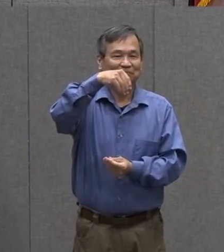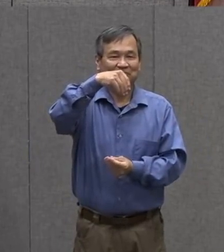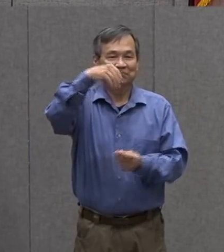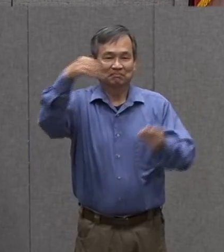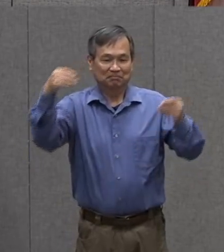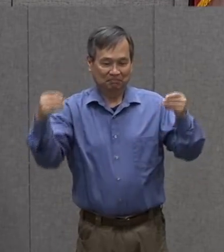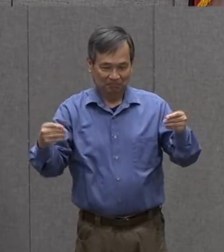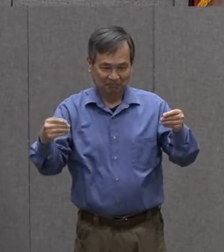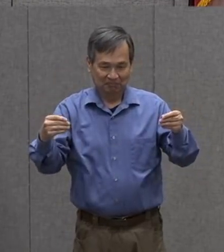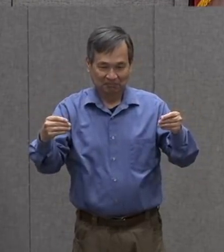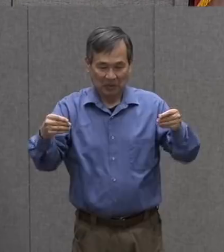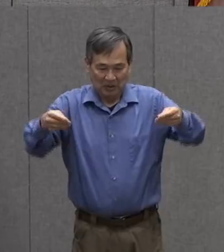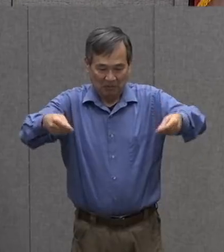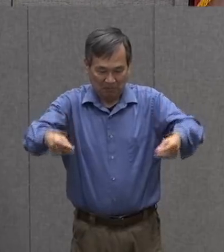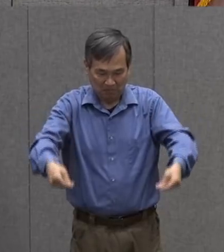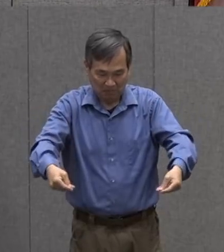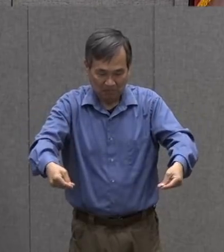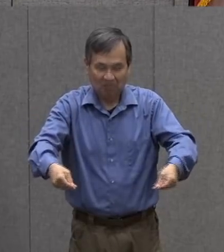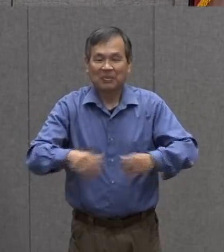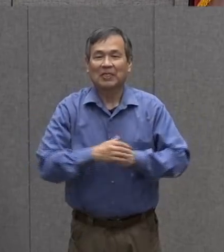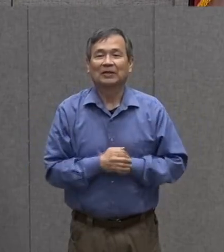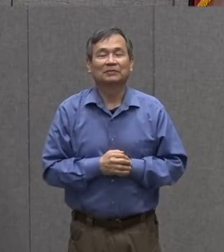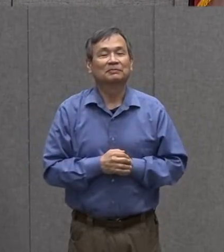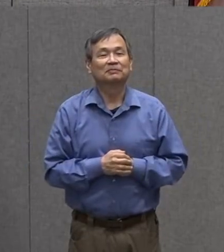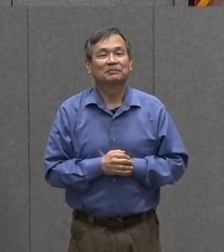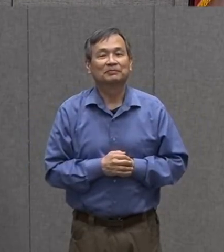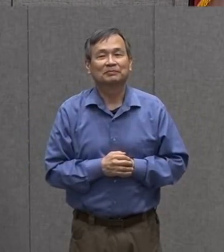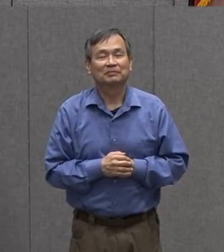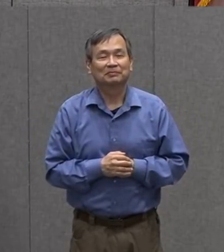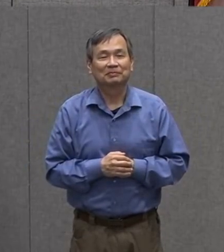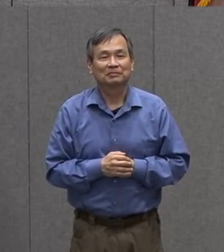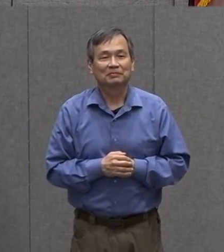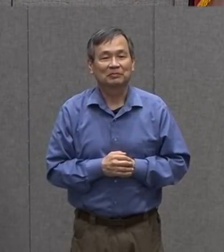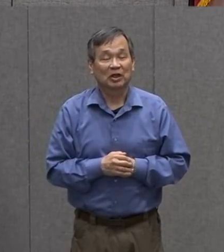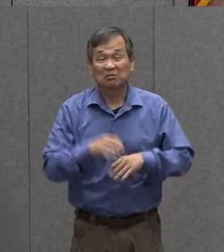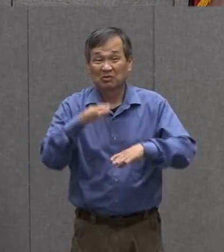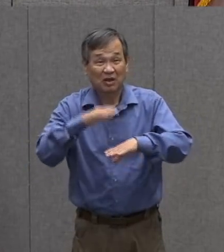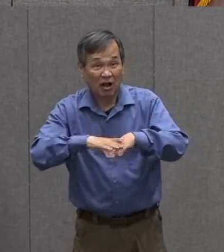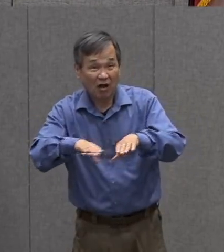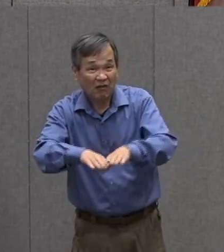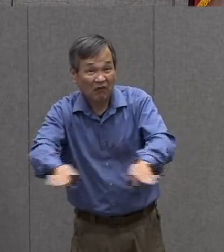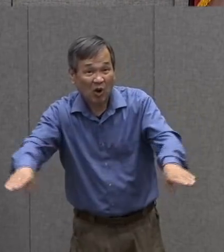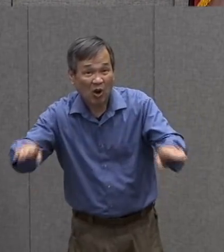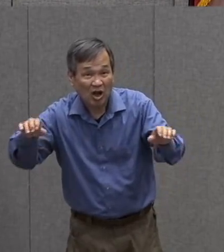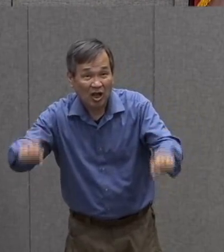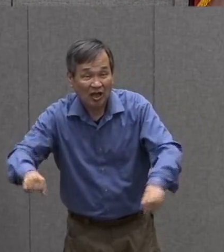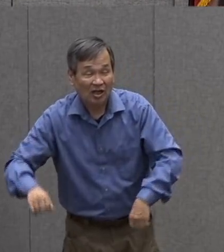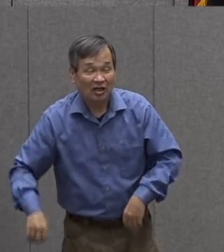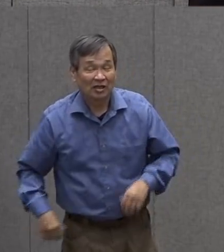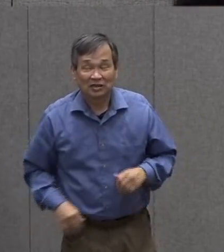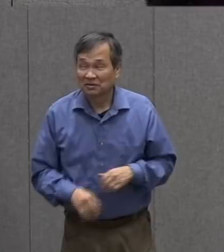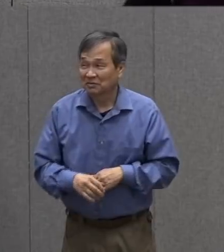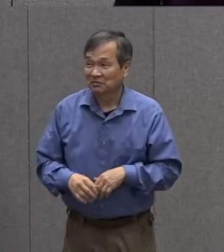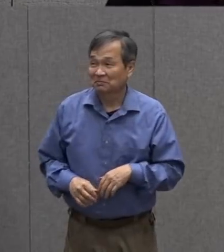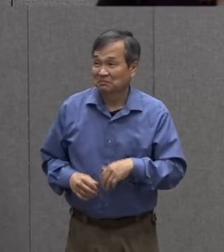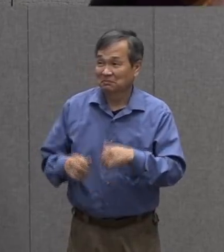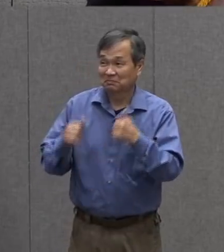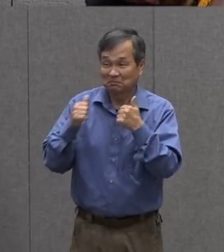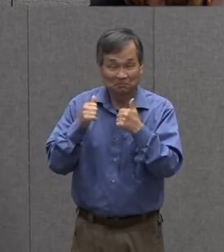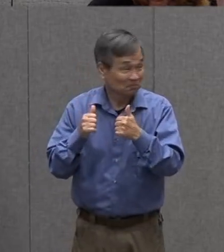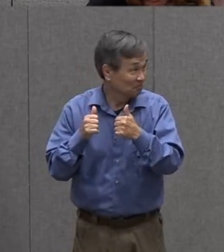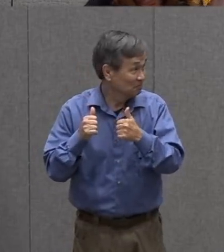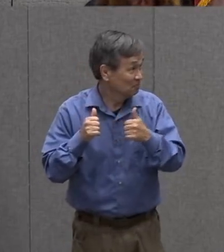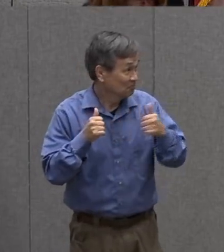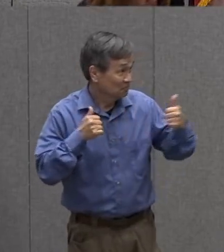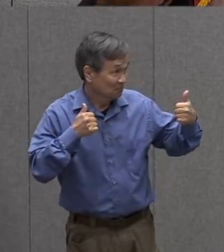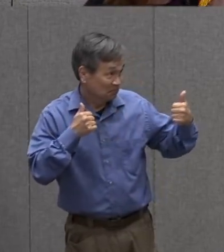wide ways on the table or on the floor ready okay i'll move my